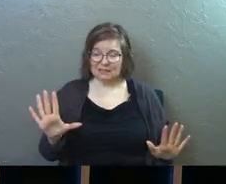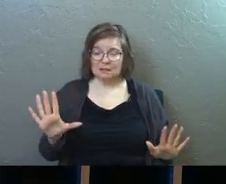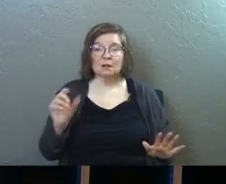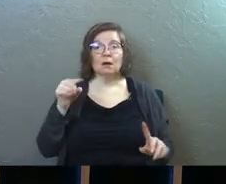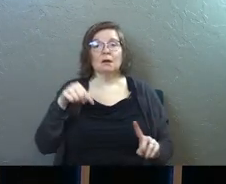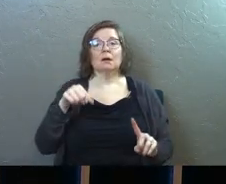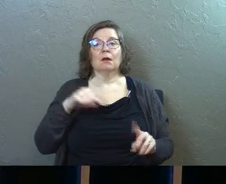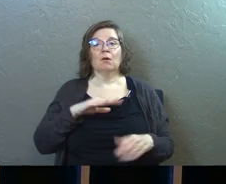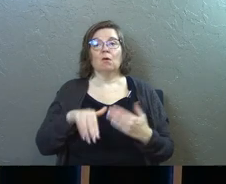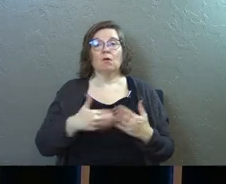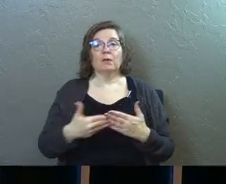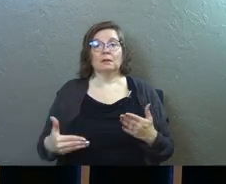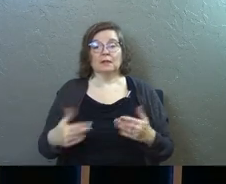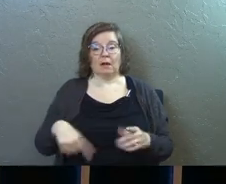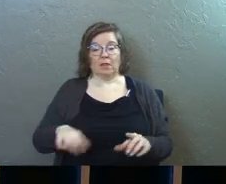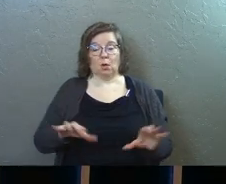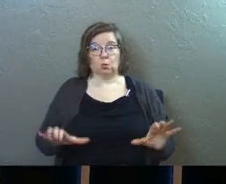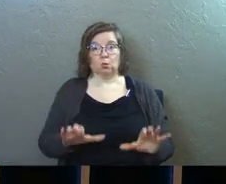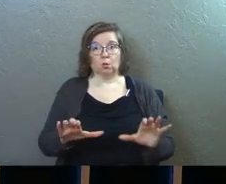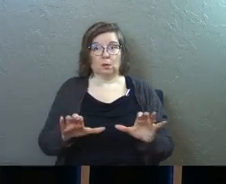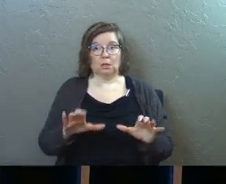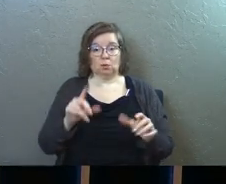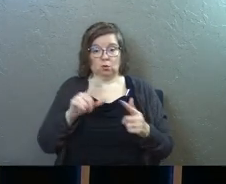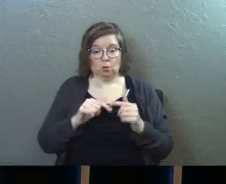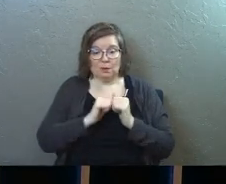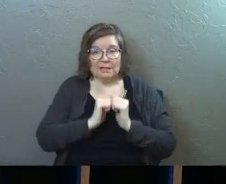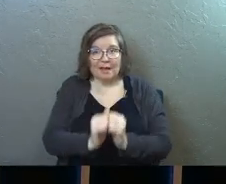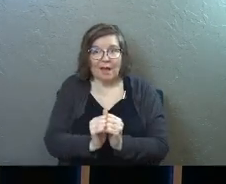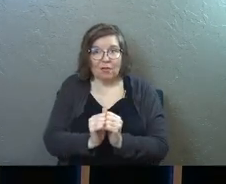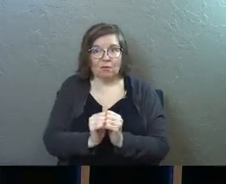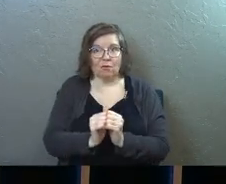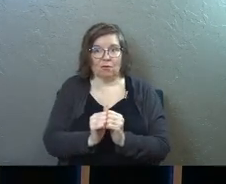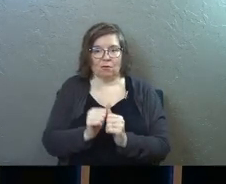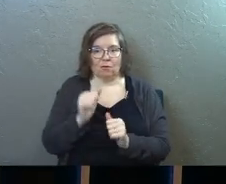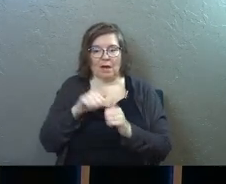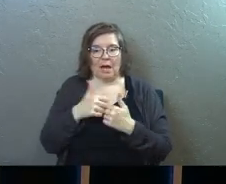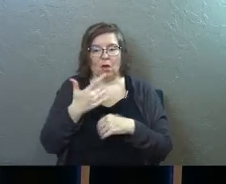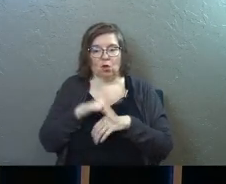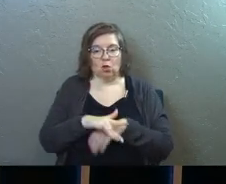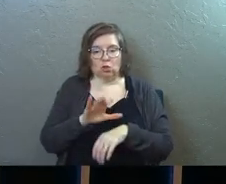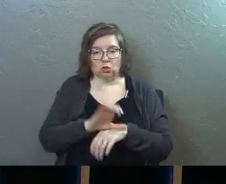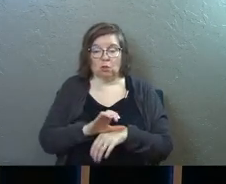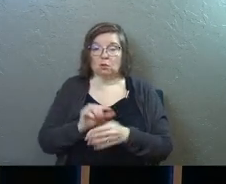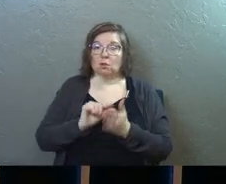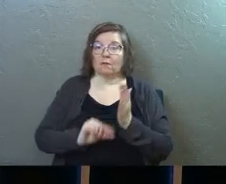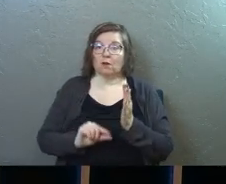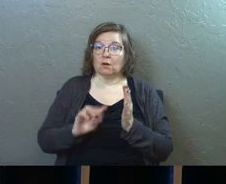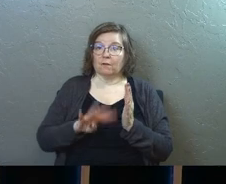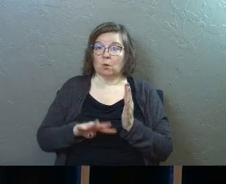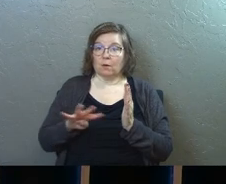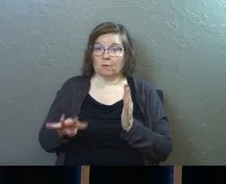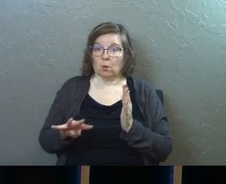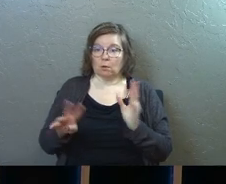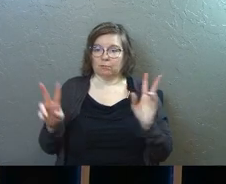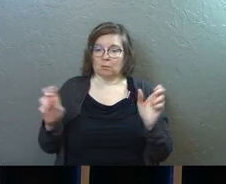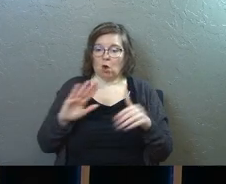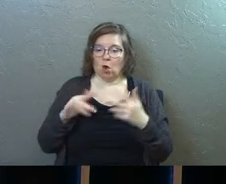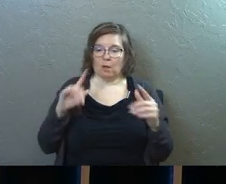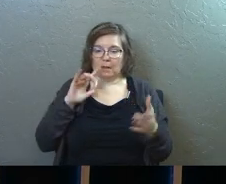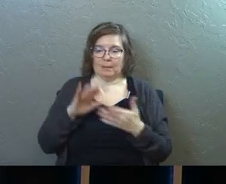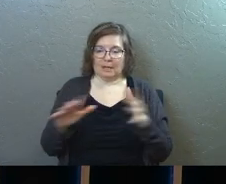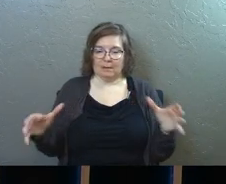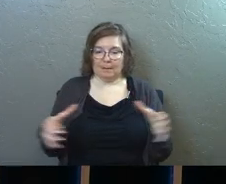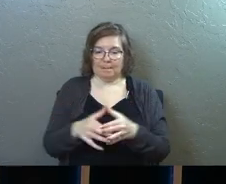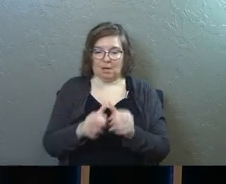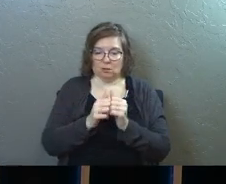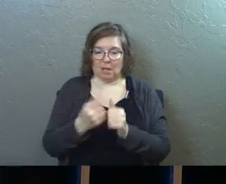And so this is all the stuff that they're doing together. This is how the early church was. So verse 44, and all the believers met together